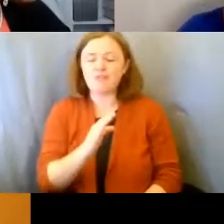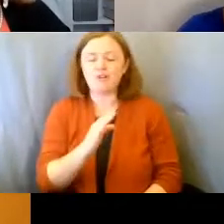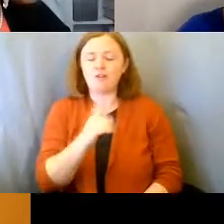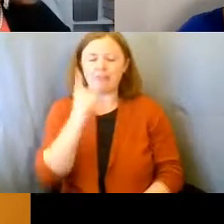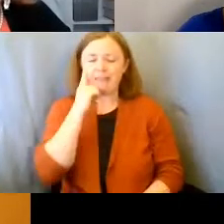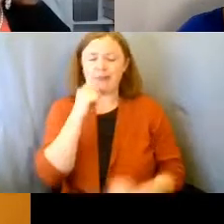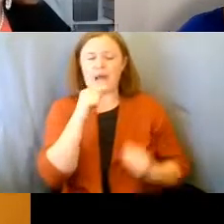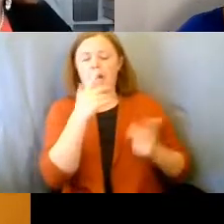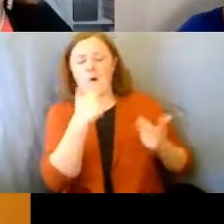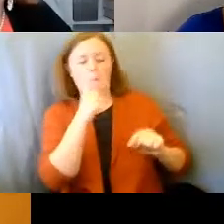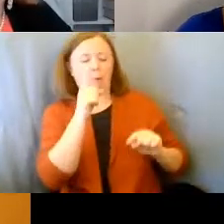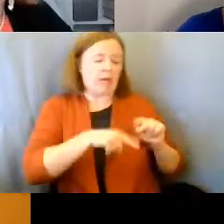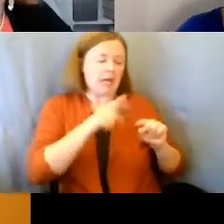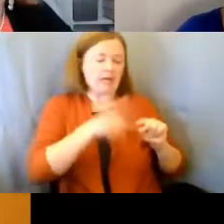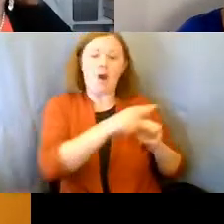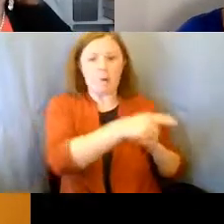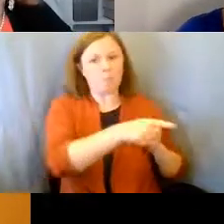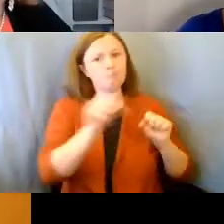do.